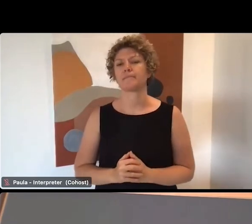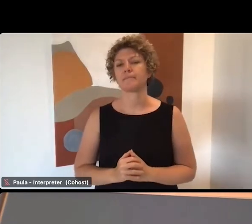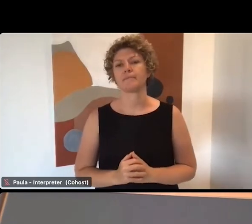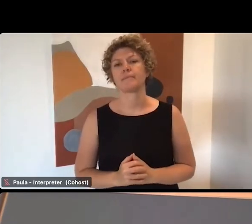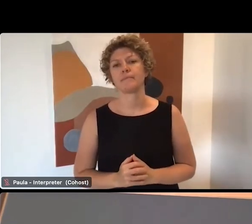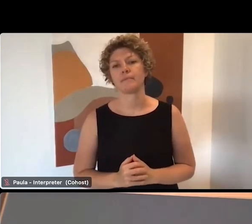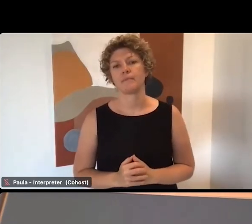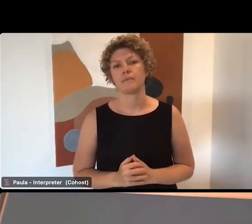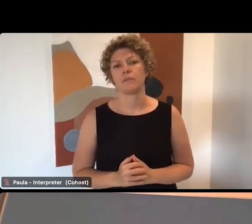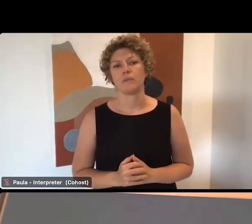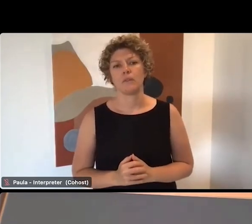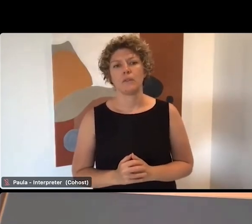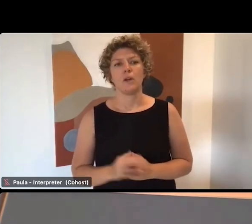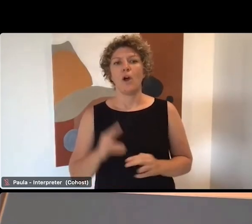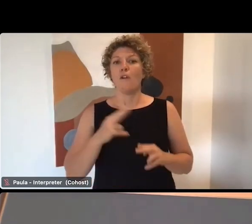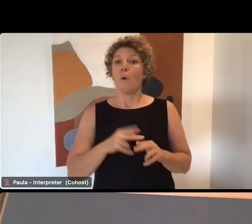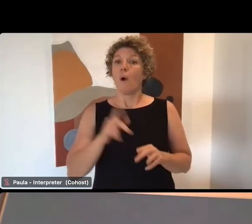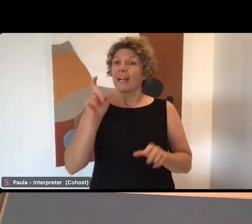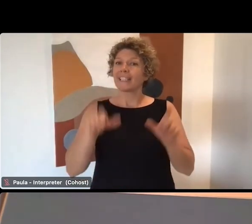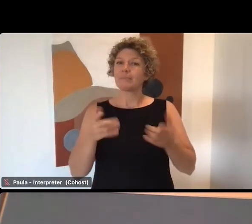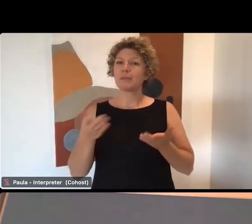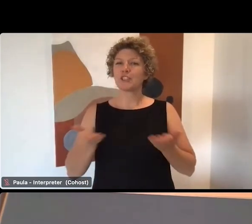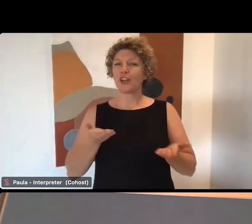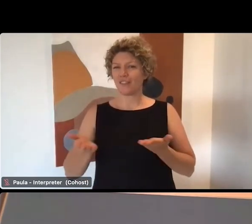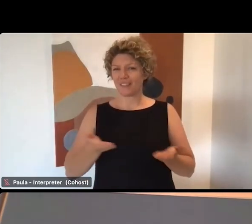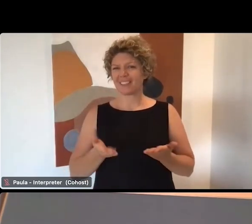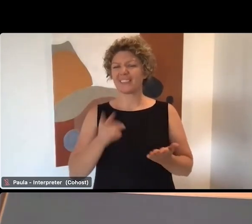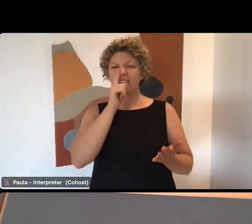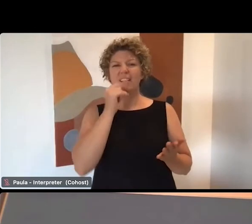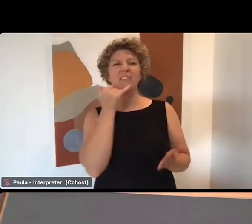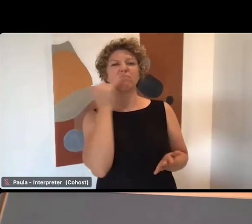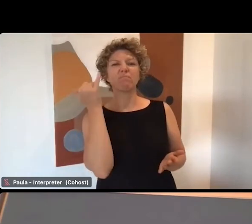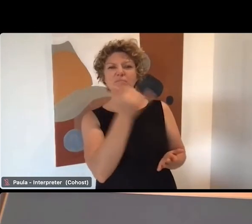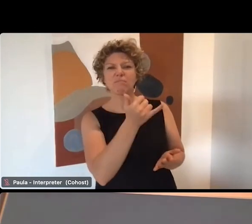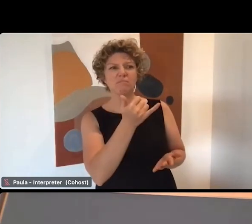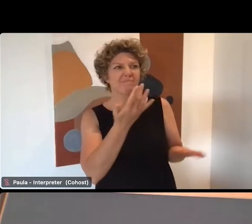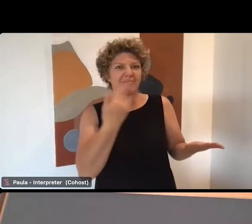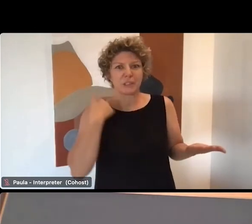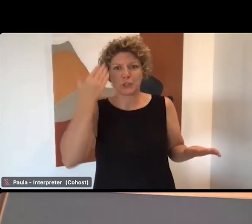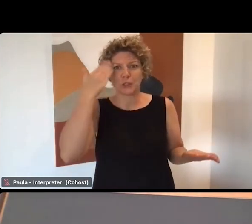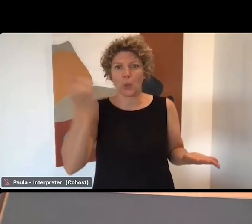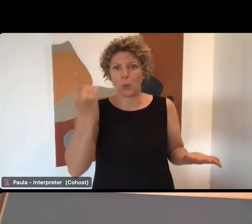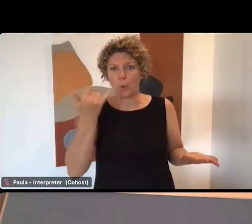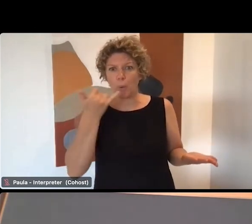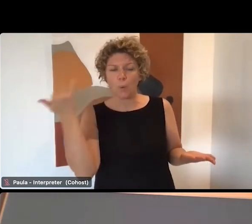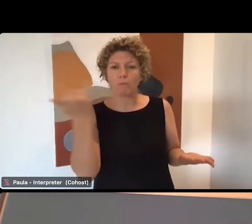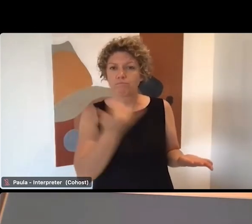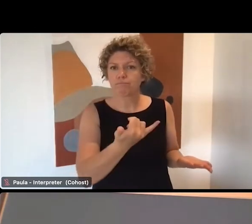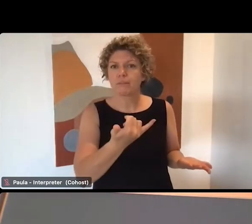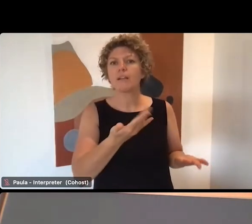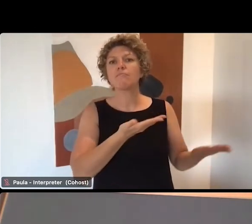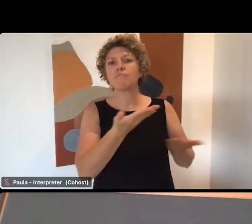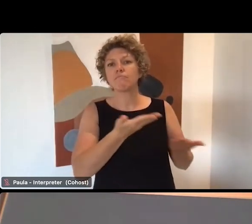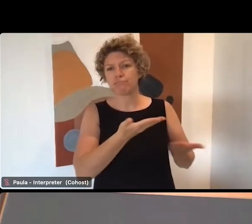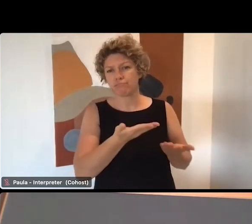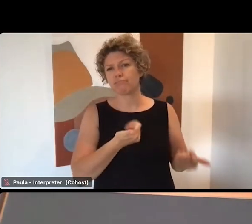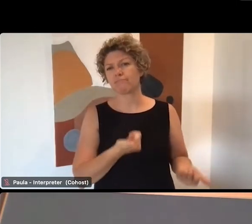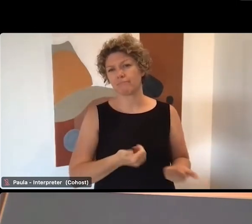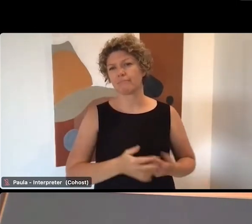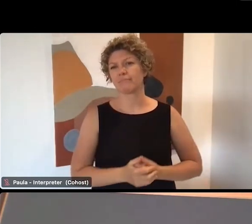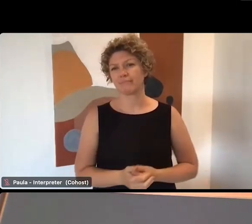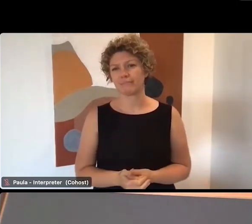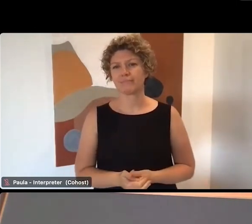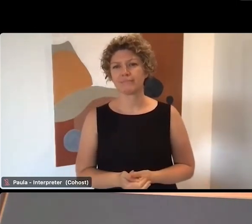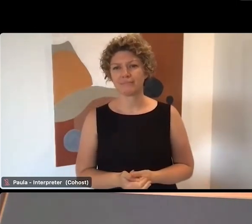It's for the National Customer Service Line, which is your first point of contact if you don't know who to contact. So please don't hesitate to